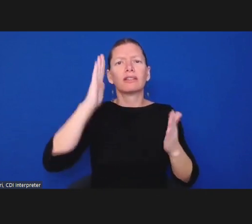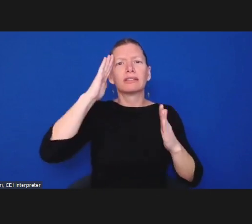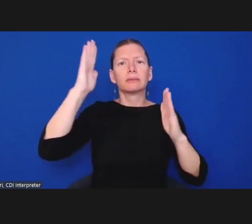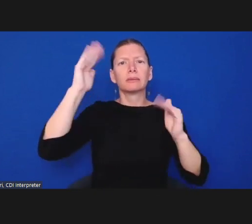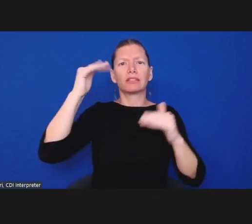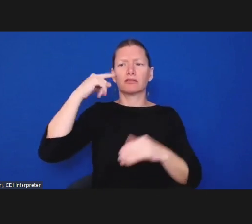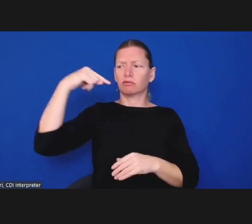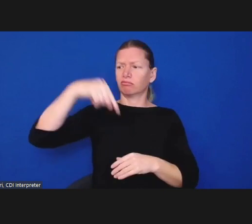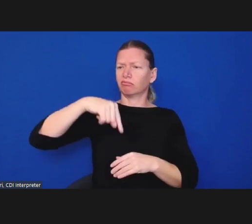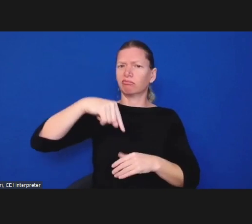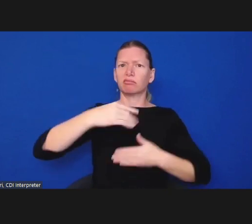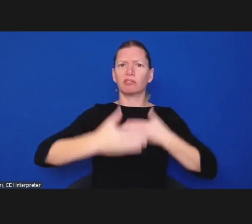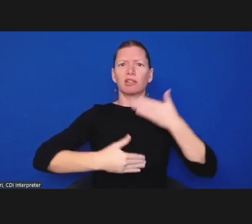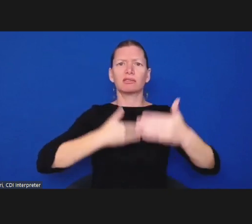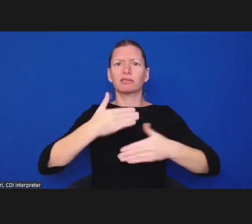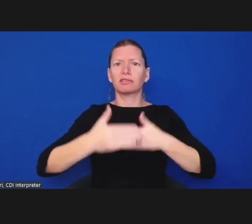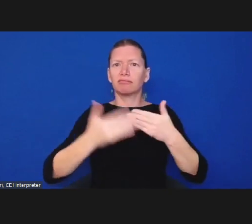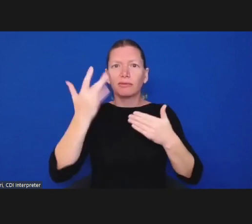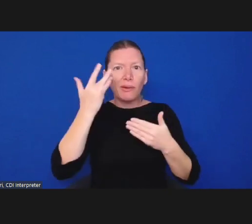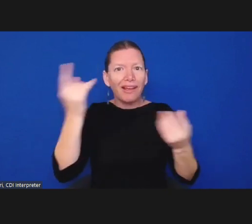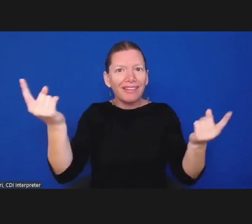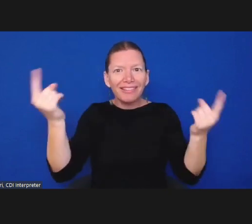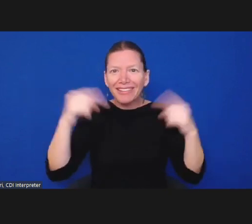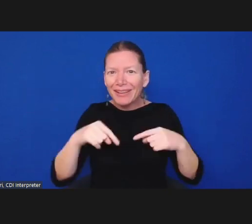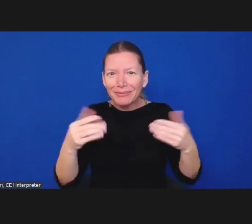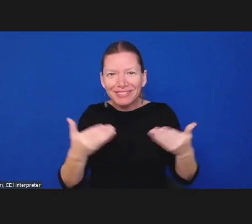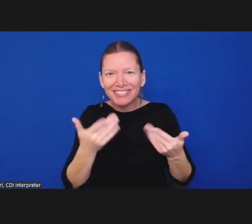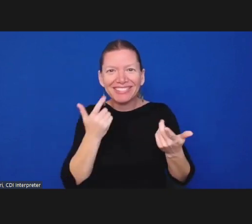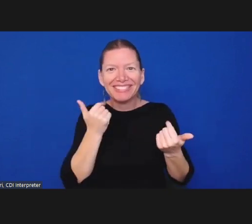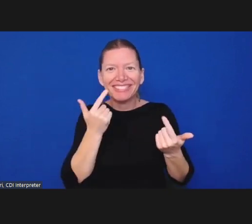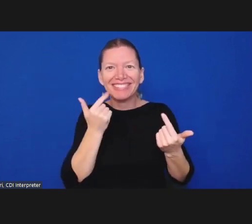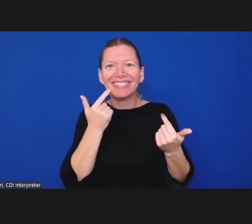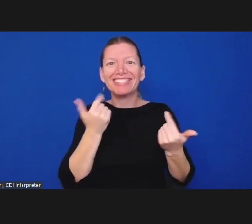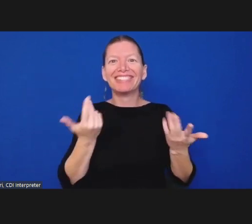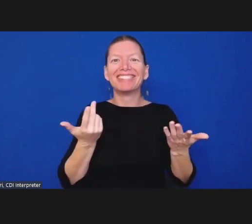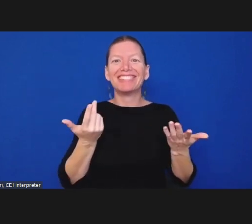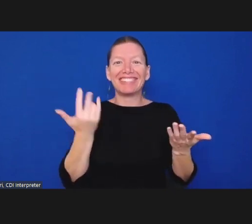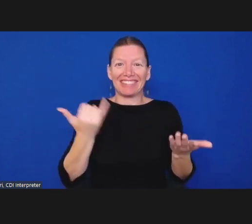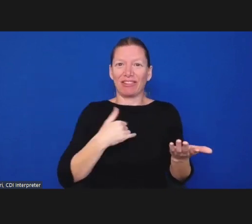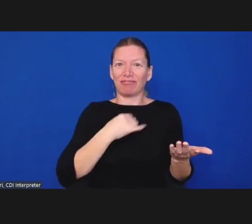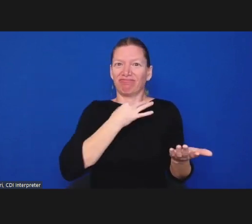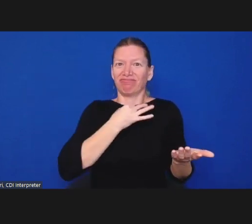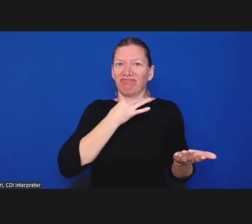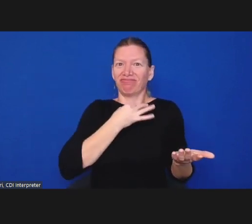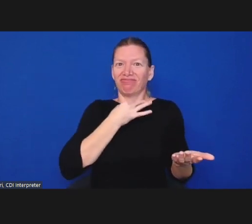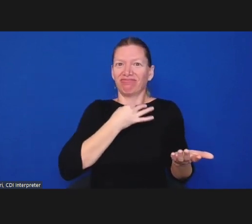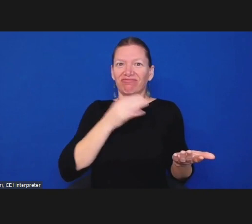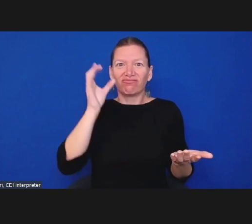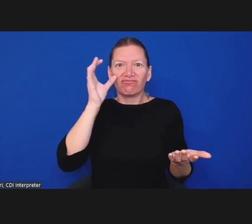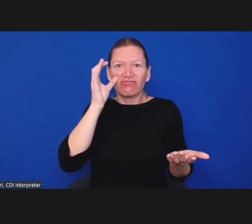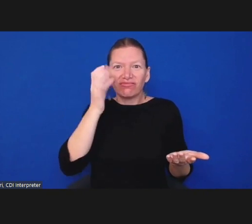i mean now i'm starting to actually be curious i'm personally curious to hear from people why you've joined this session